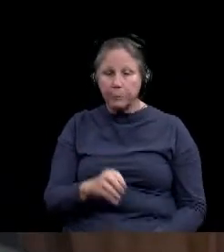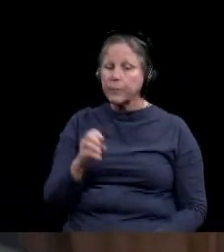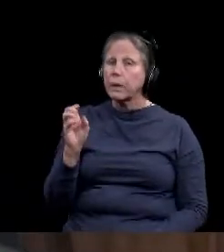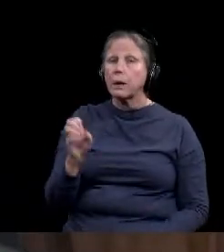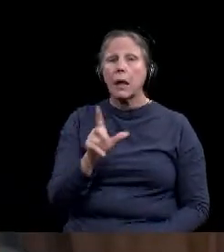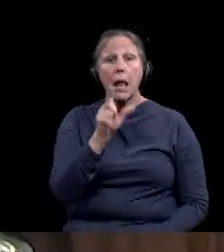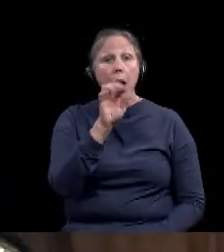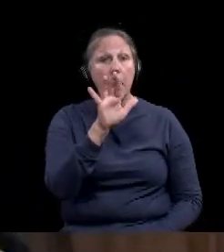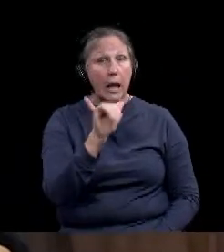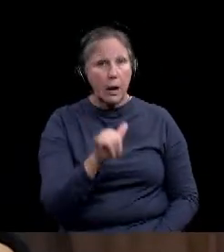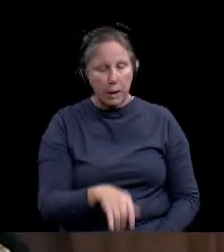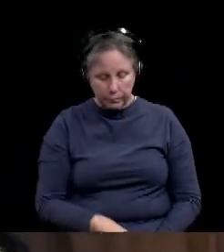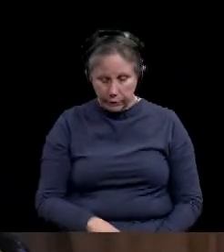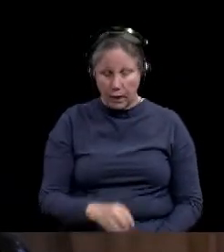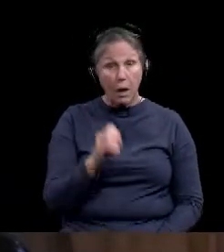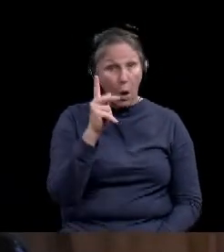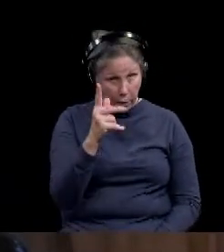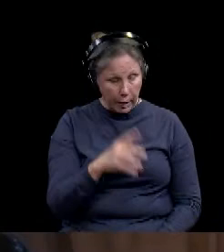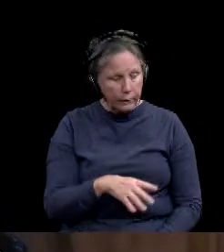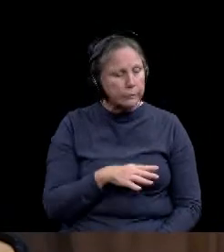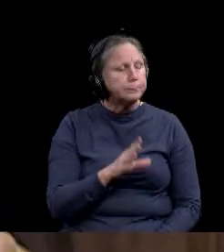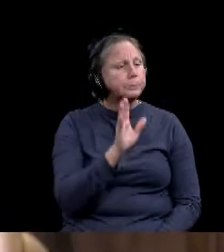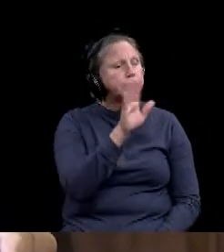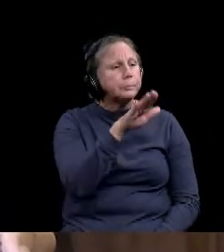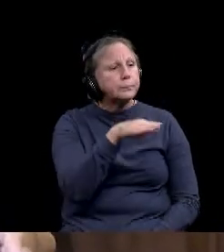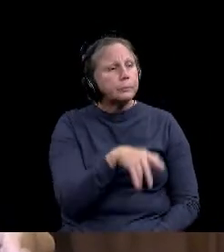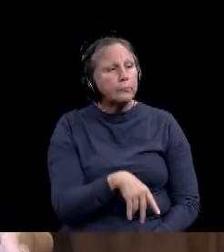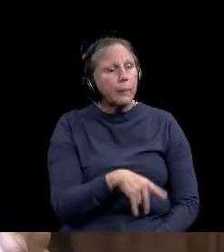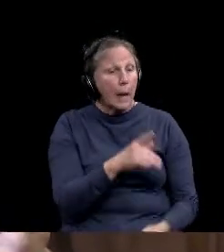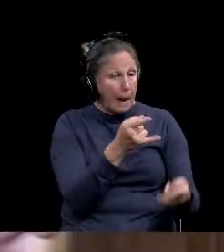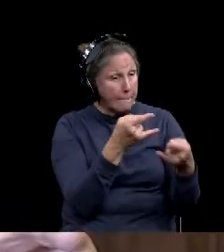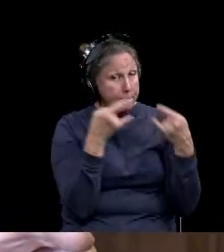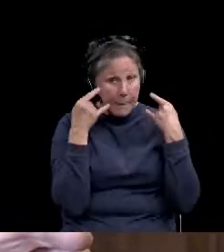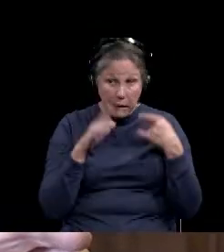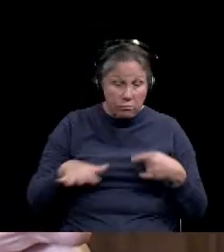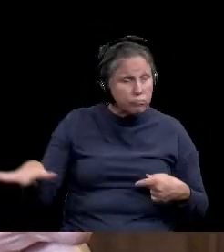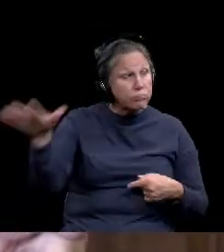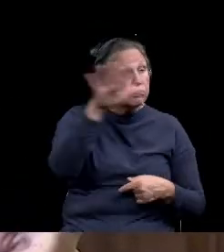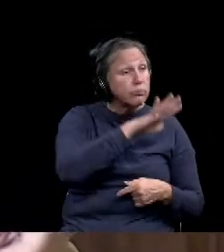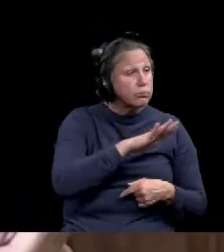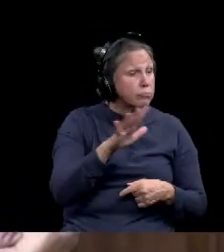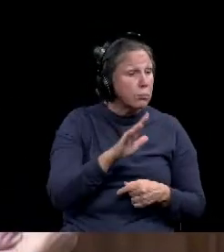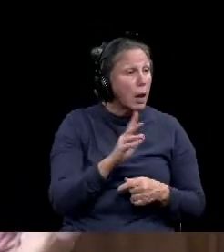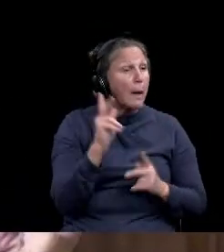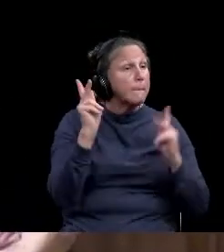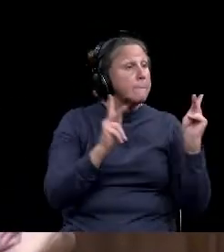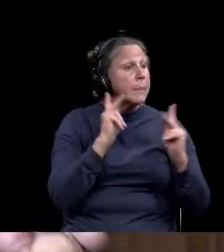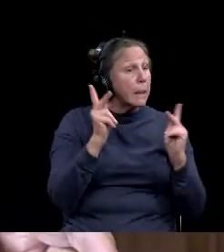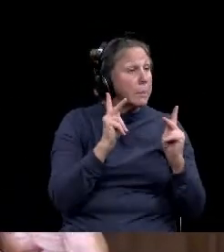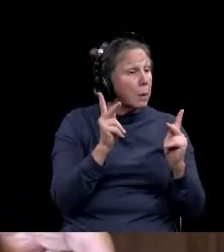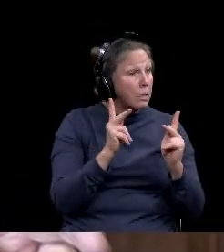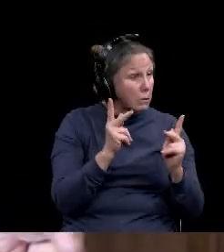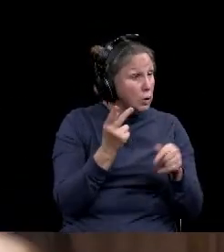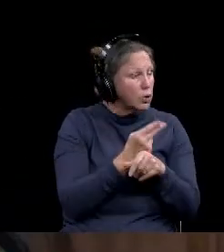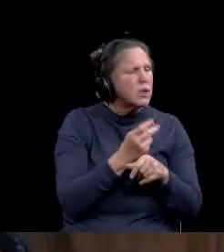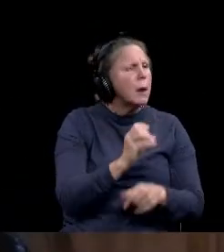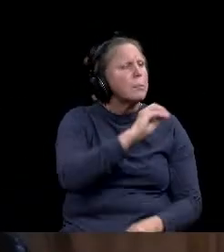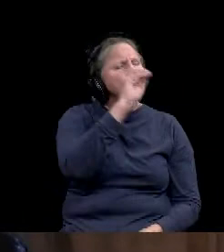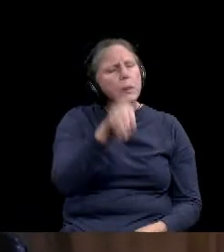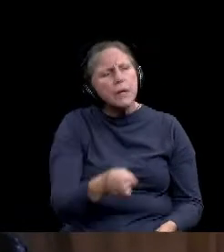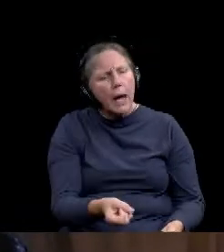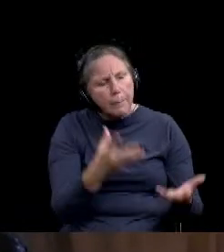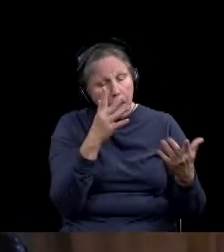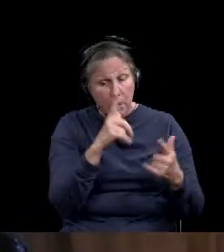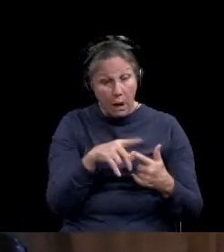questions. What percentage of people do you think are wearing masks in public and how is compliance in general compared to